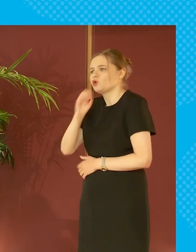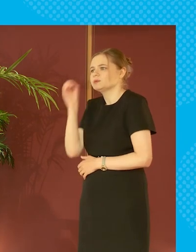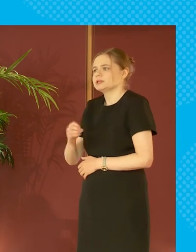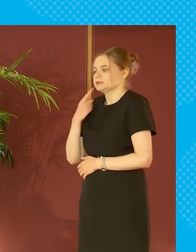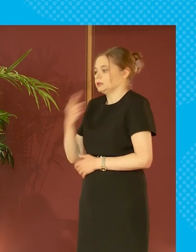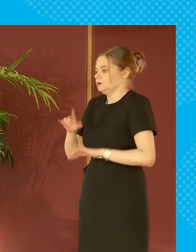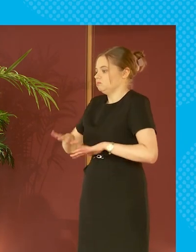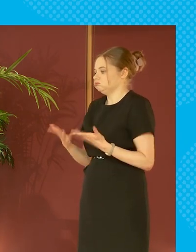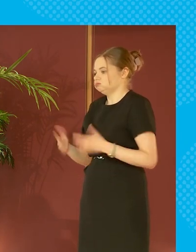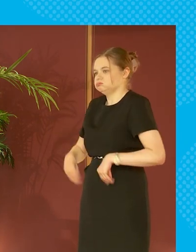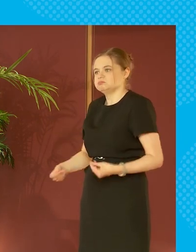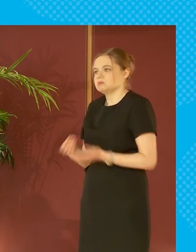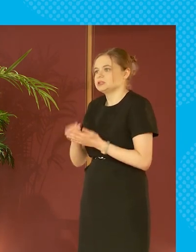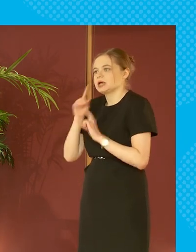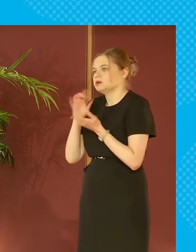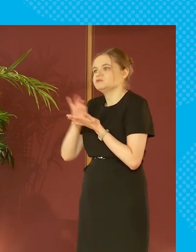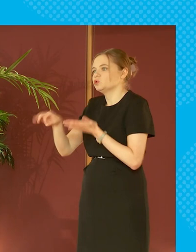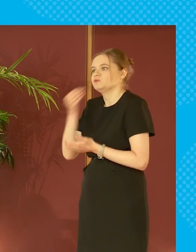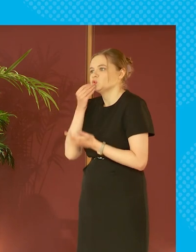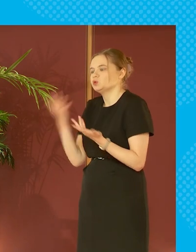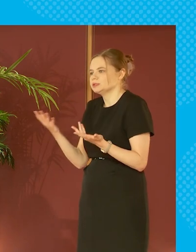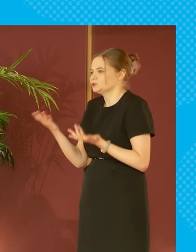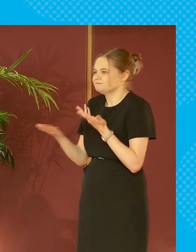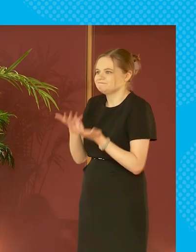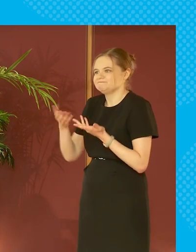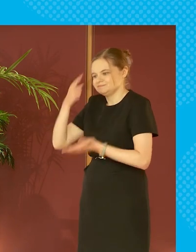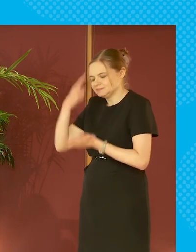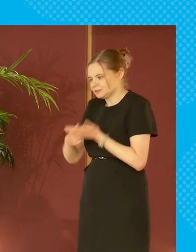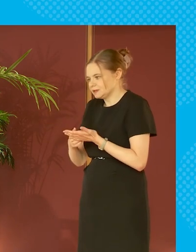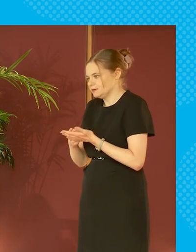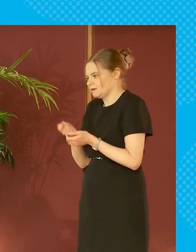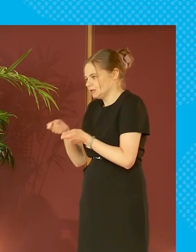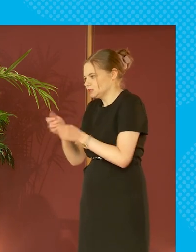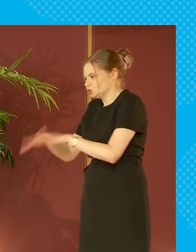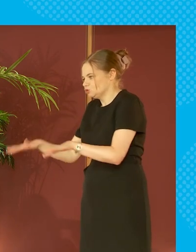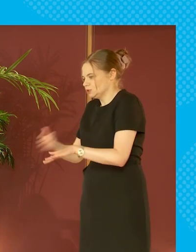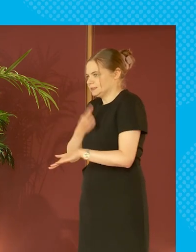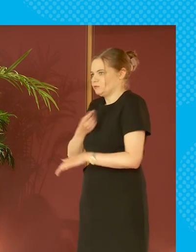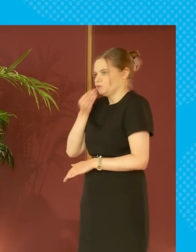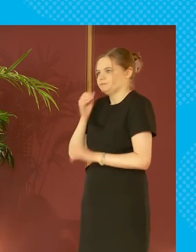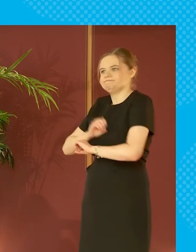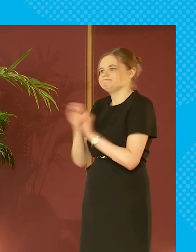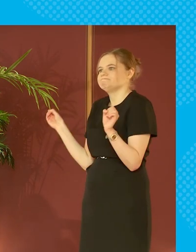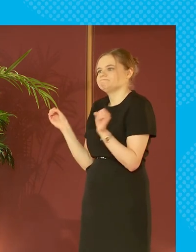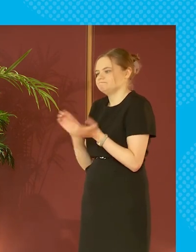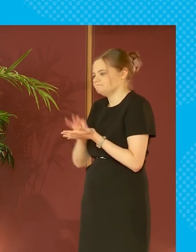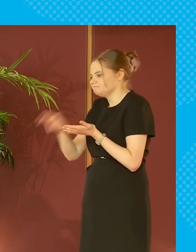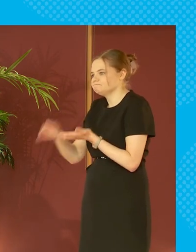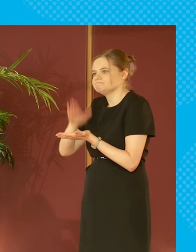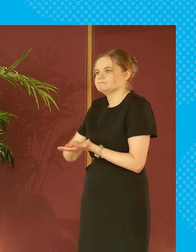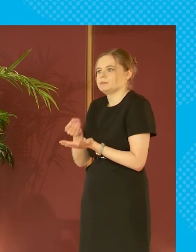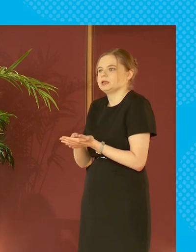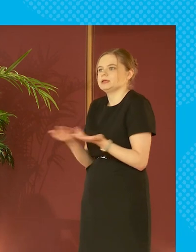no longer afford food and so they were choosing to feed their children and not themselves as a result of